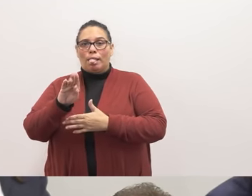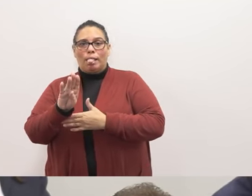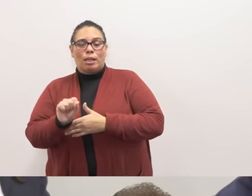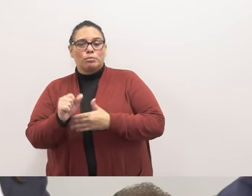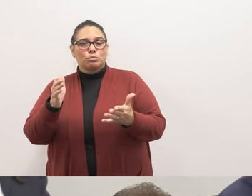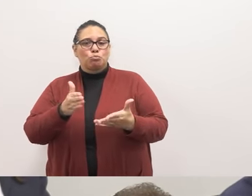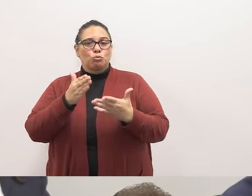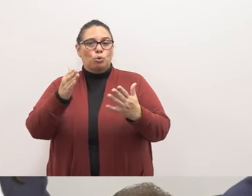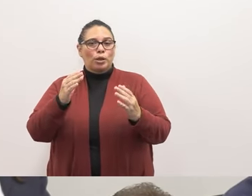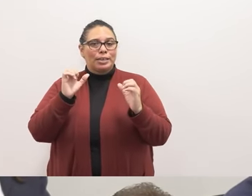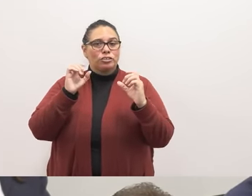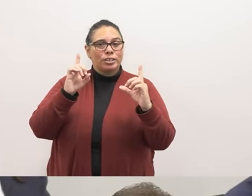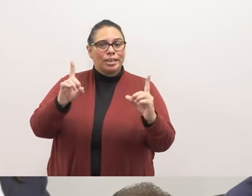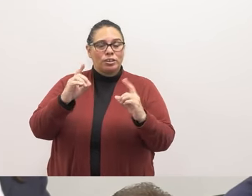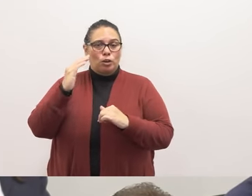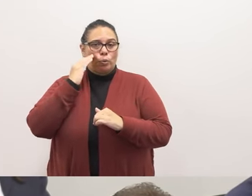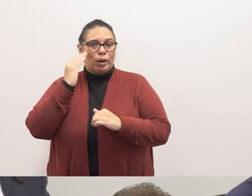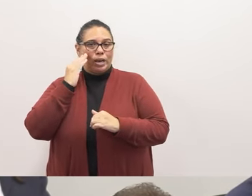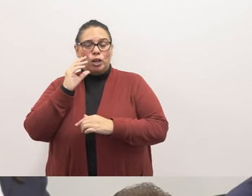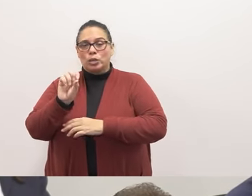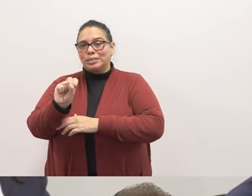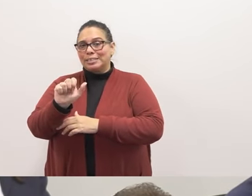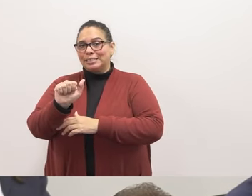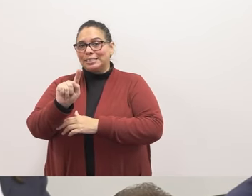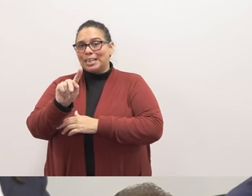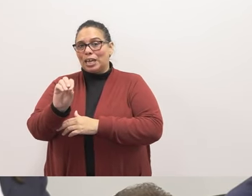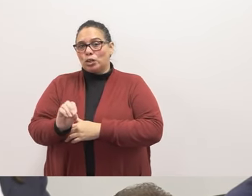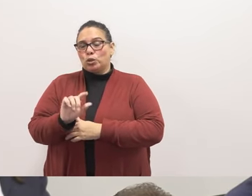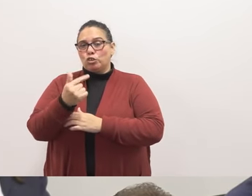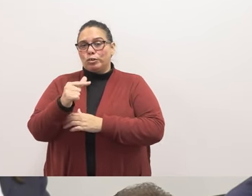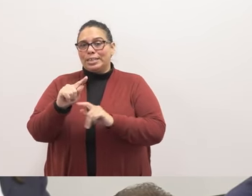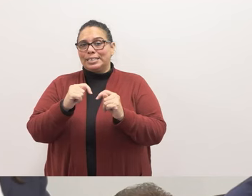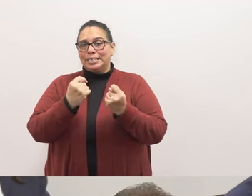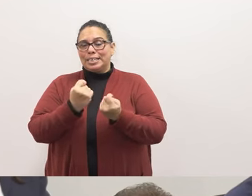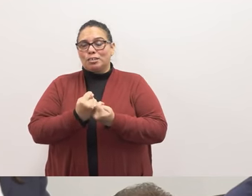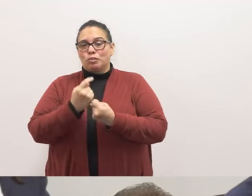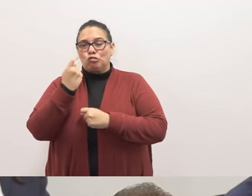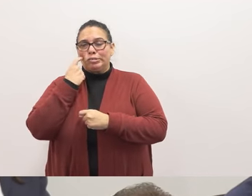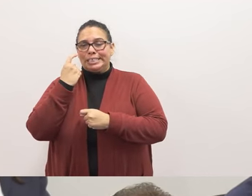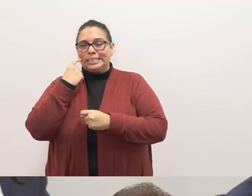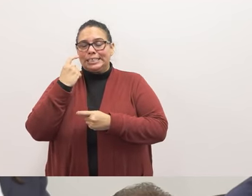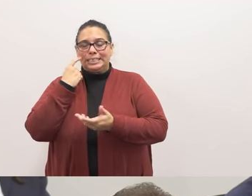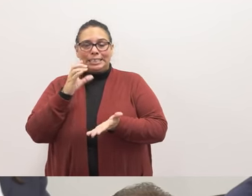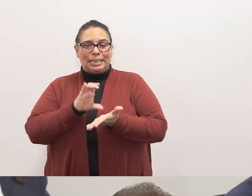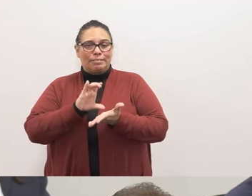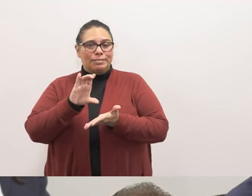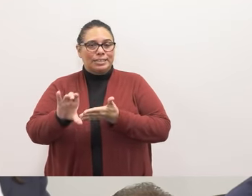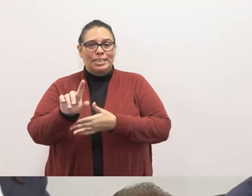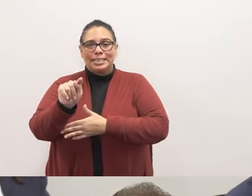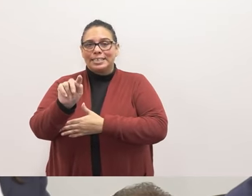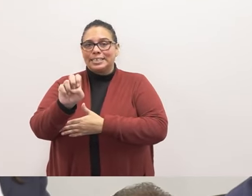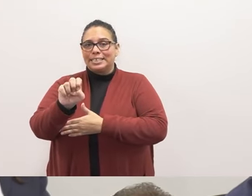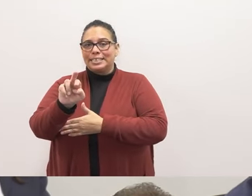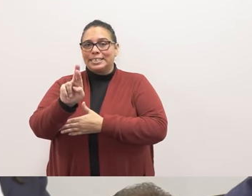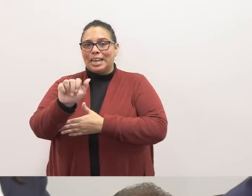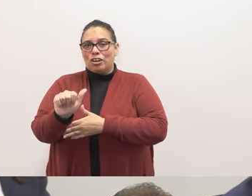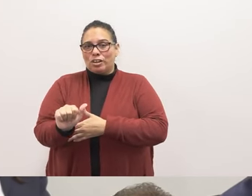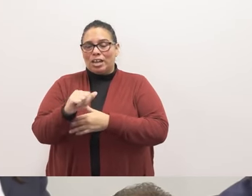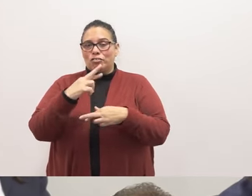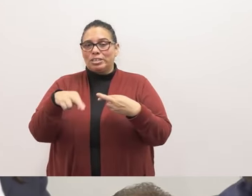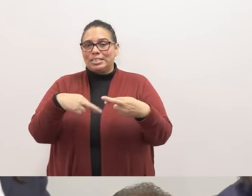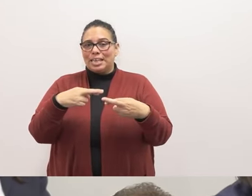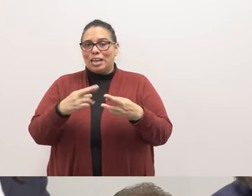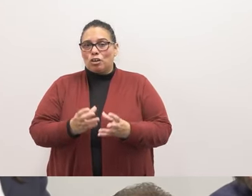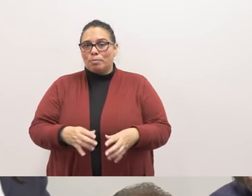and awareness. Sato's Green Team recently invested in a TerraCycle bin. TerraCycle processes typically non-recyclable items,